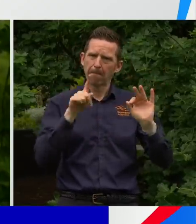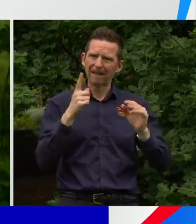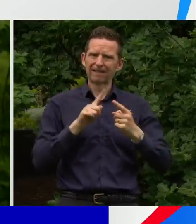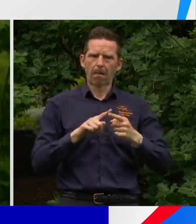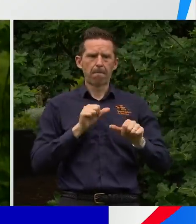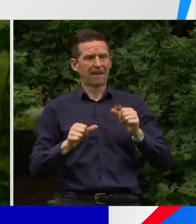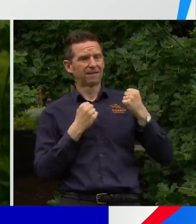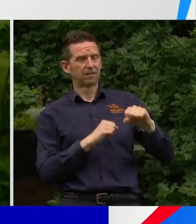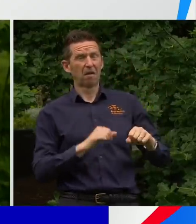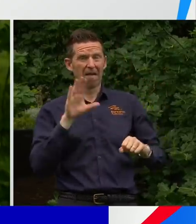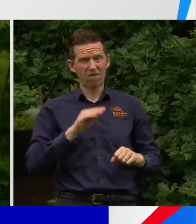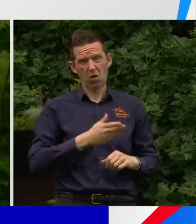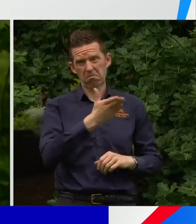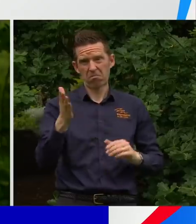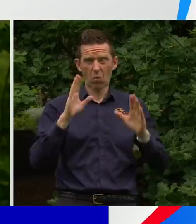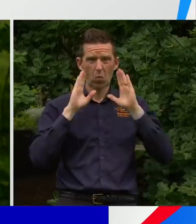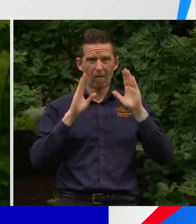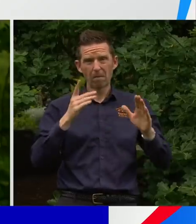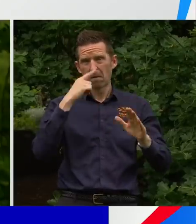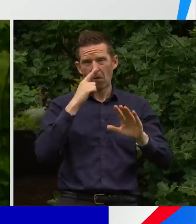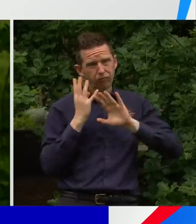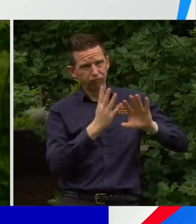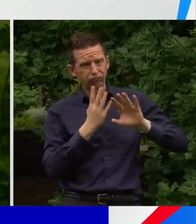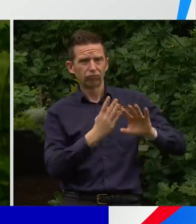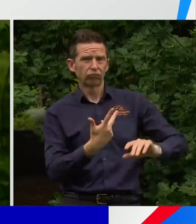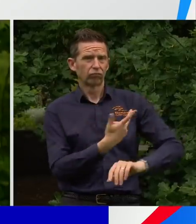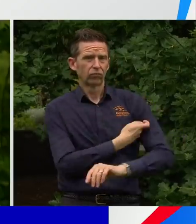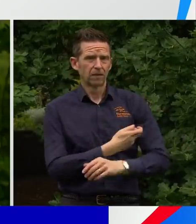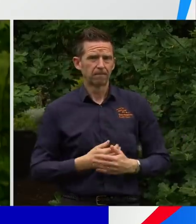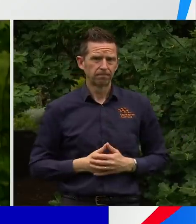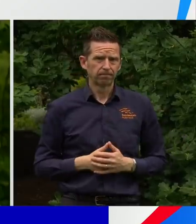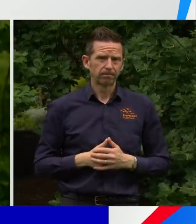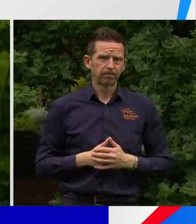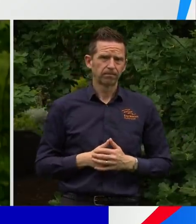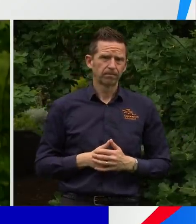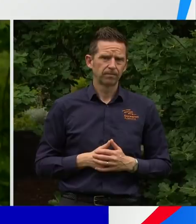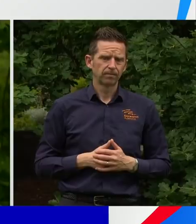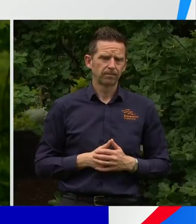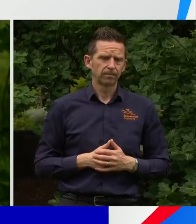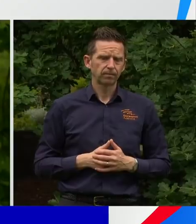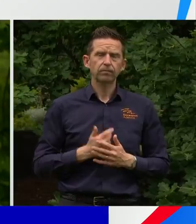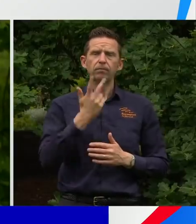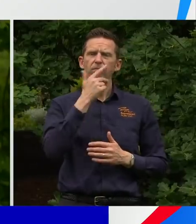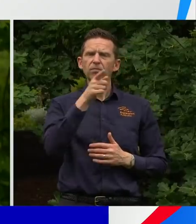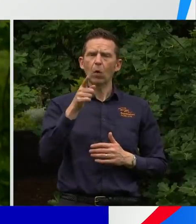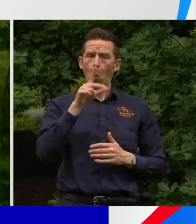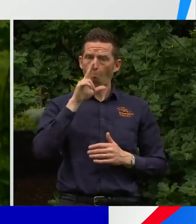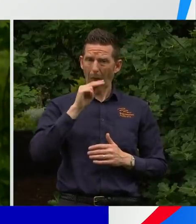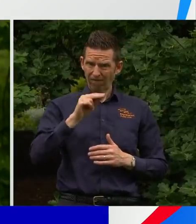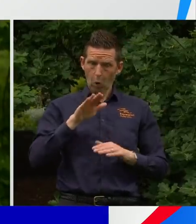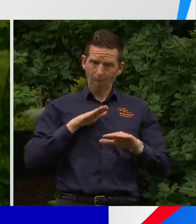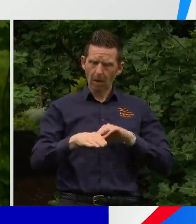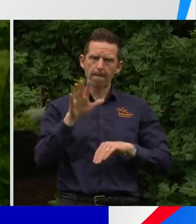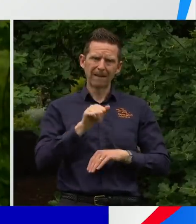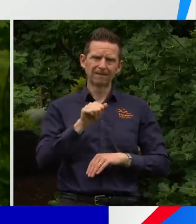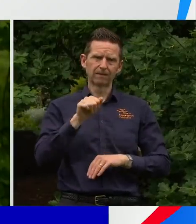all down to the amazing work that Victorians have done. If you are 12 and up, then you need to be double vaxxed. If you